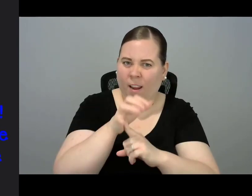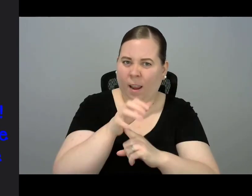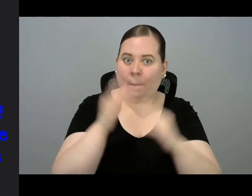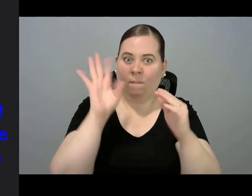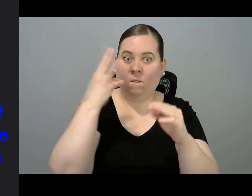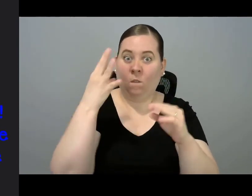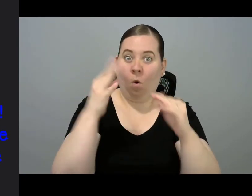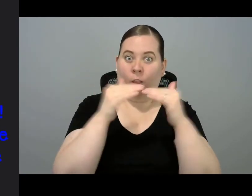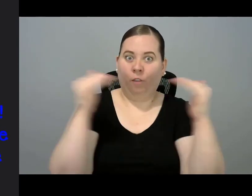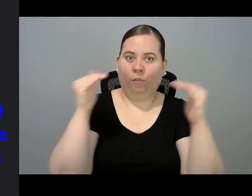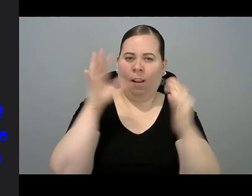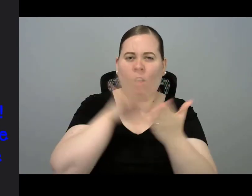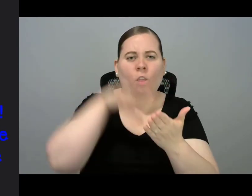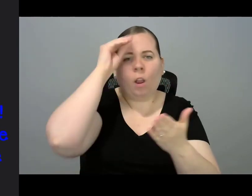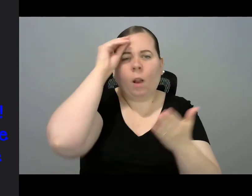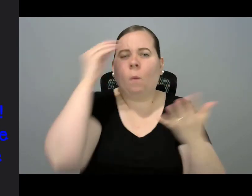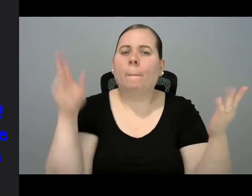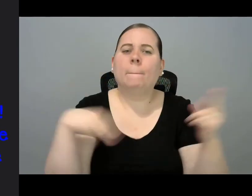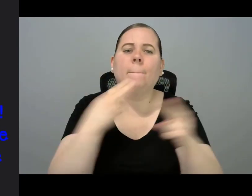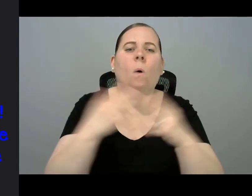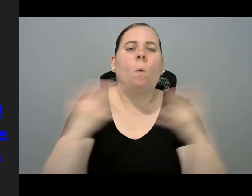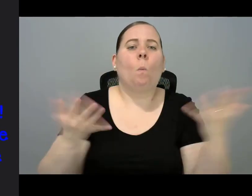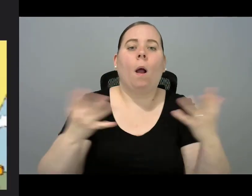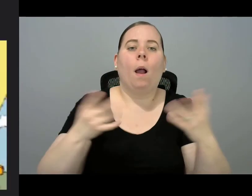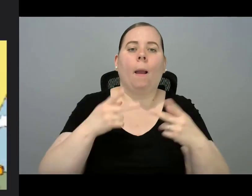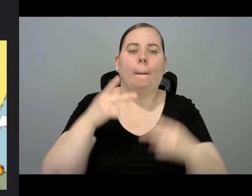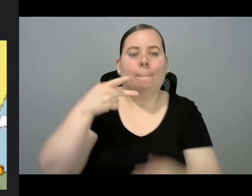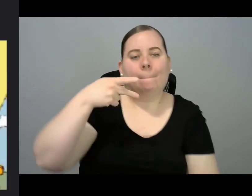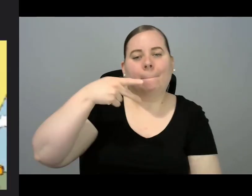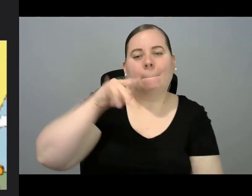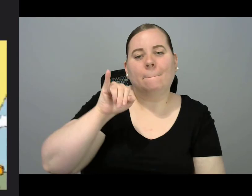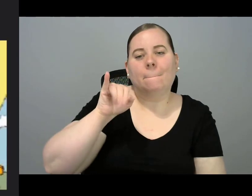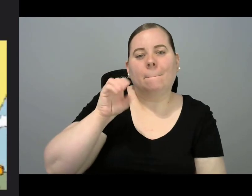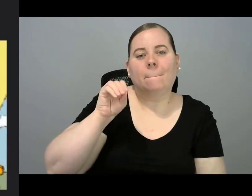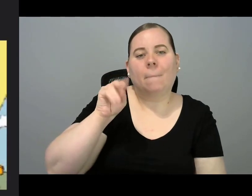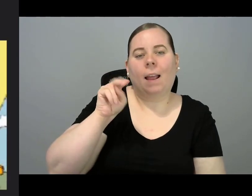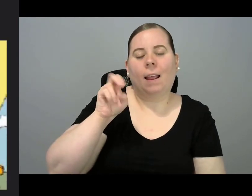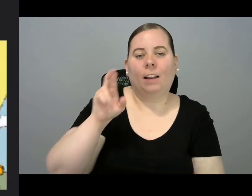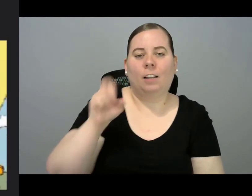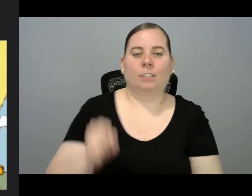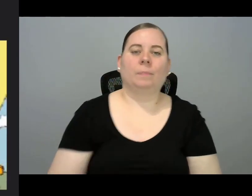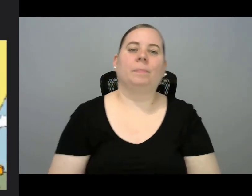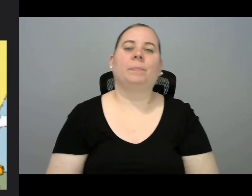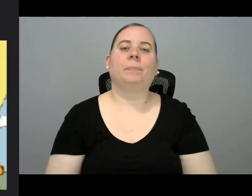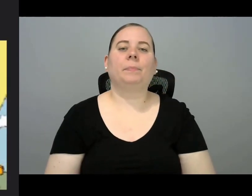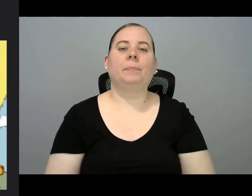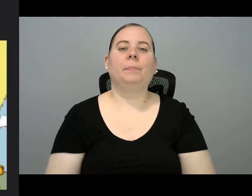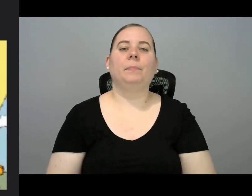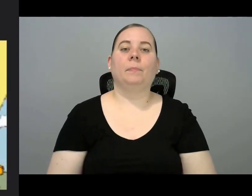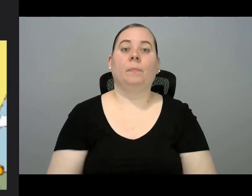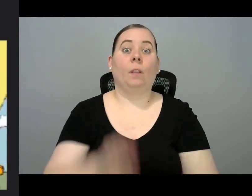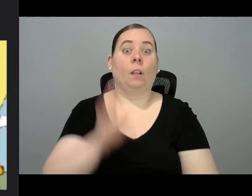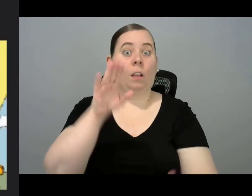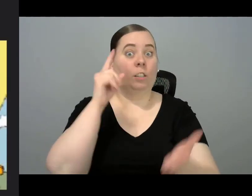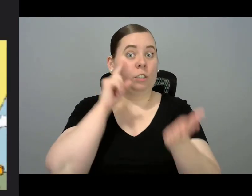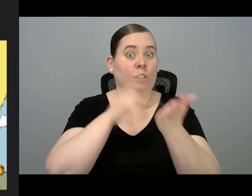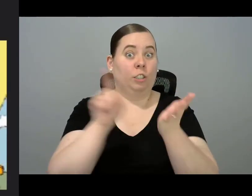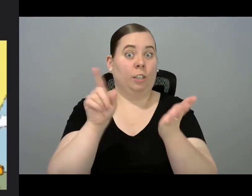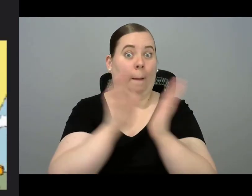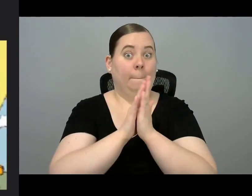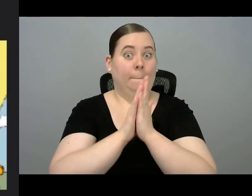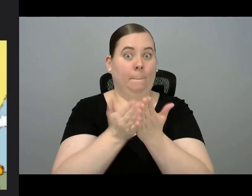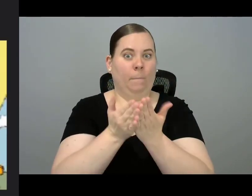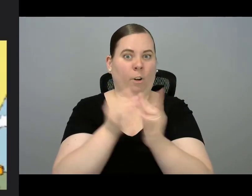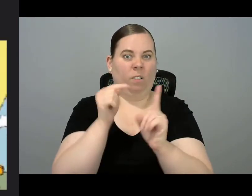pioneers and having so much fun. Check out Chicken Dig on TumbleBooks